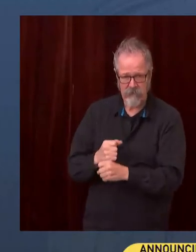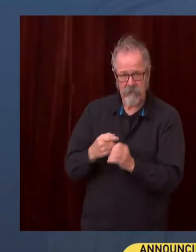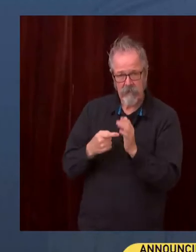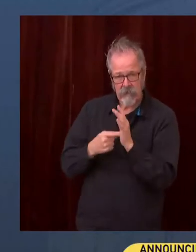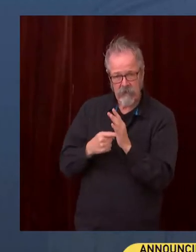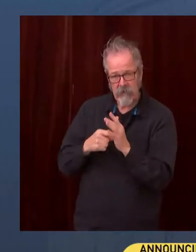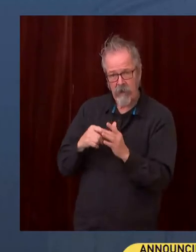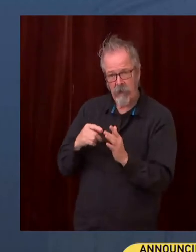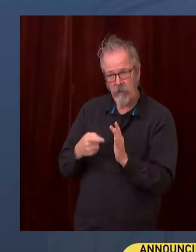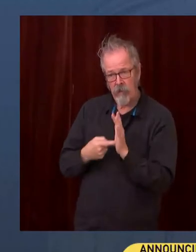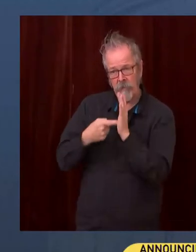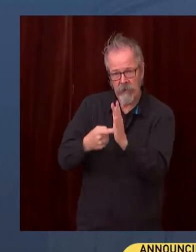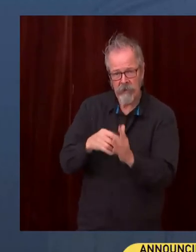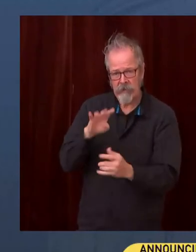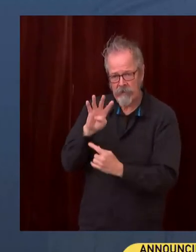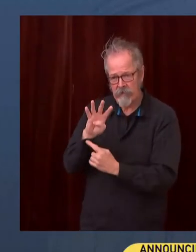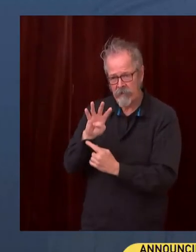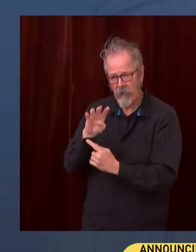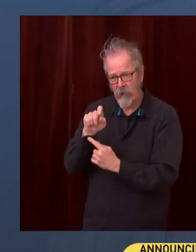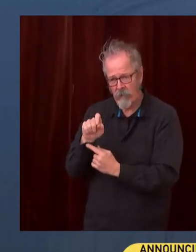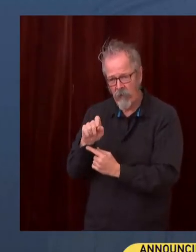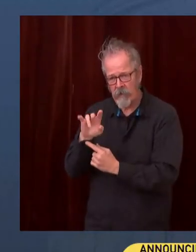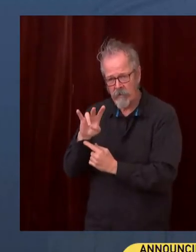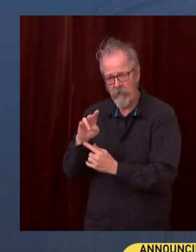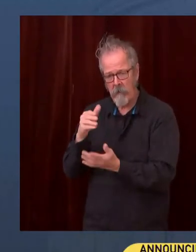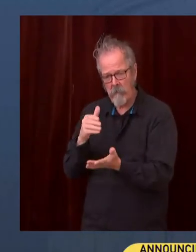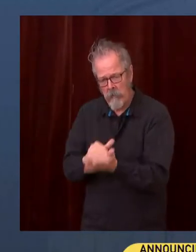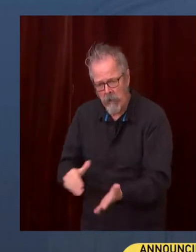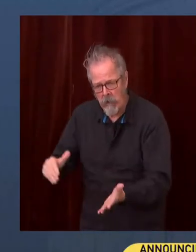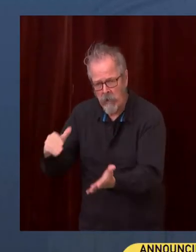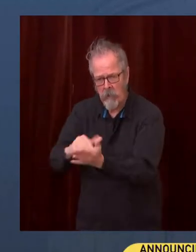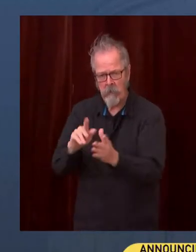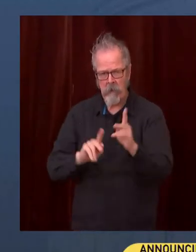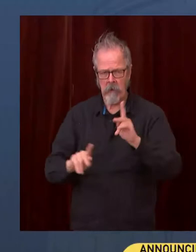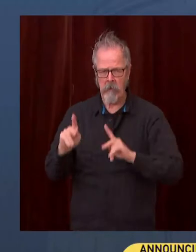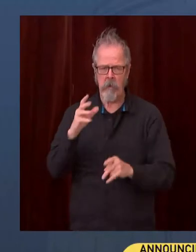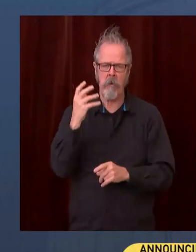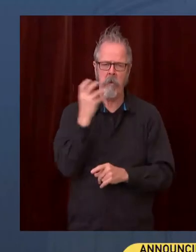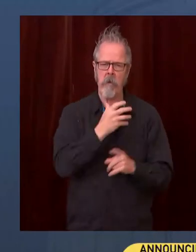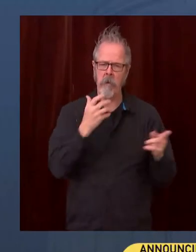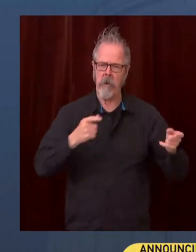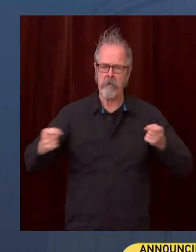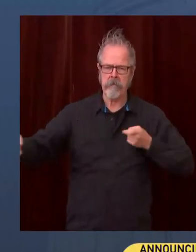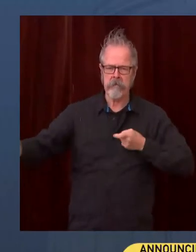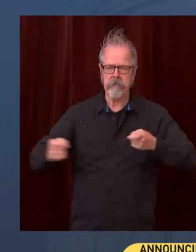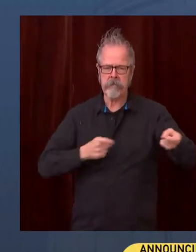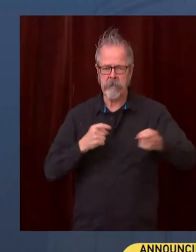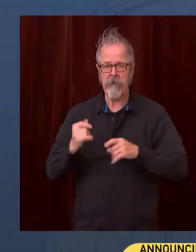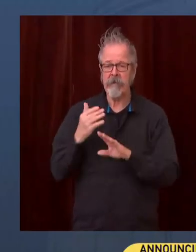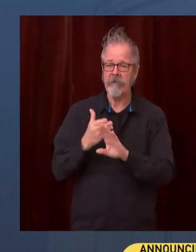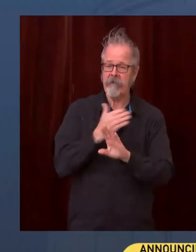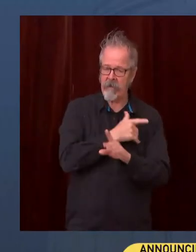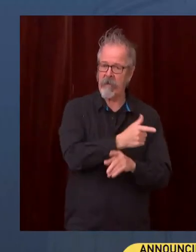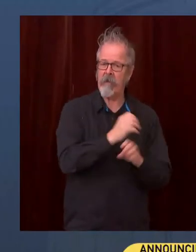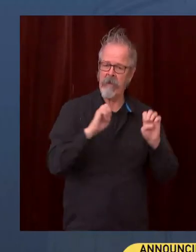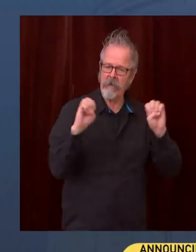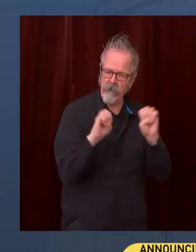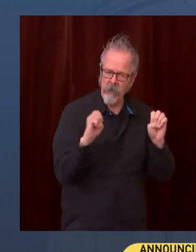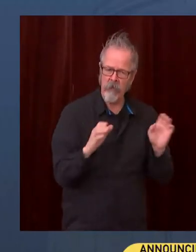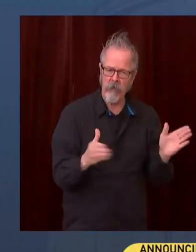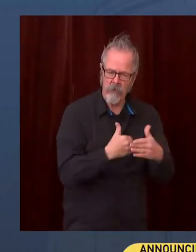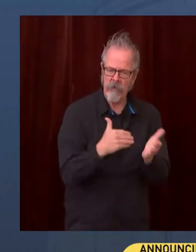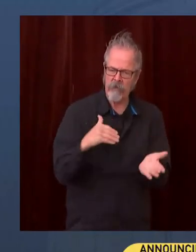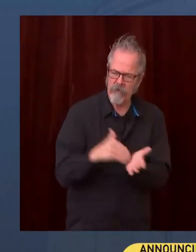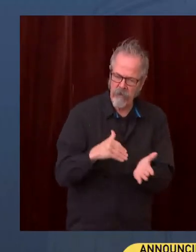Before working for the health district, he worked as an emergency department physician and as the chief medical officer for Galveston